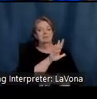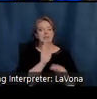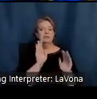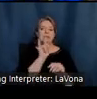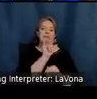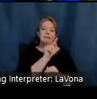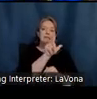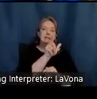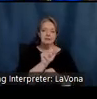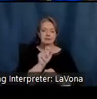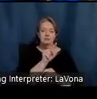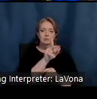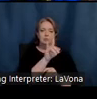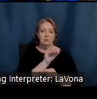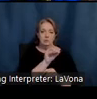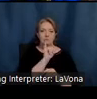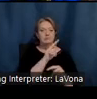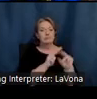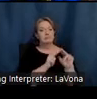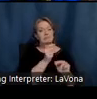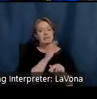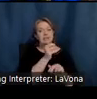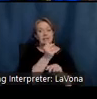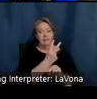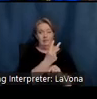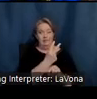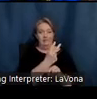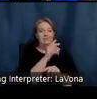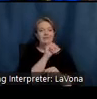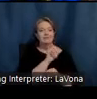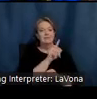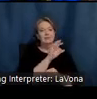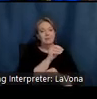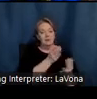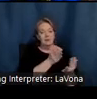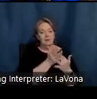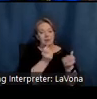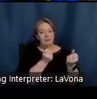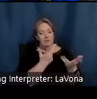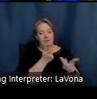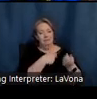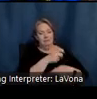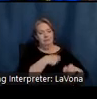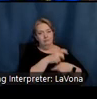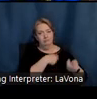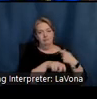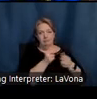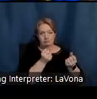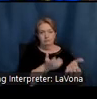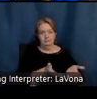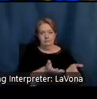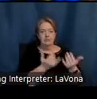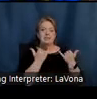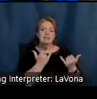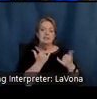studio. Built in 1912, the studio has gone through many transformations. Today, it